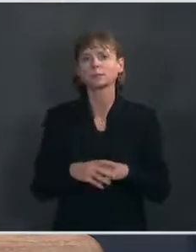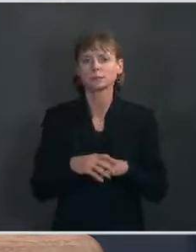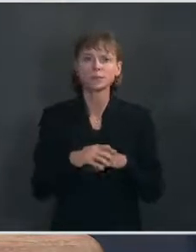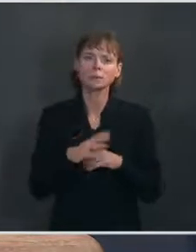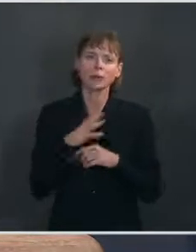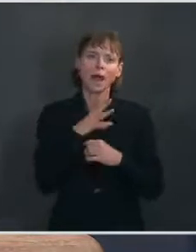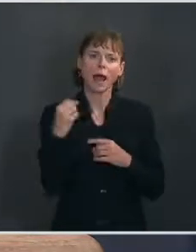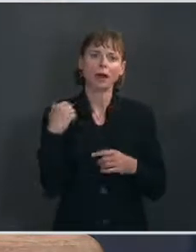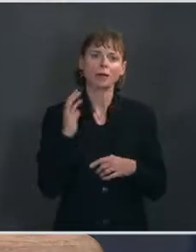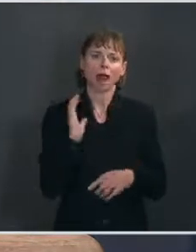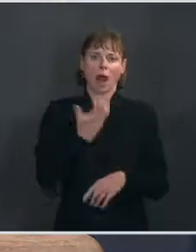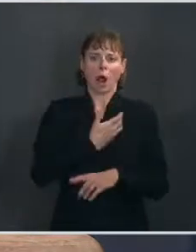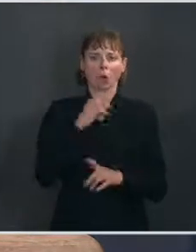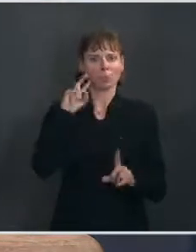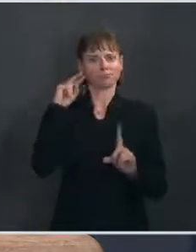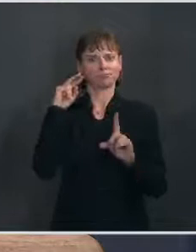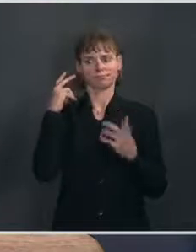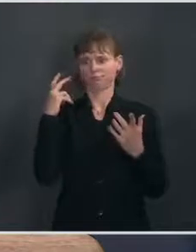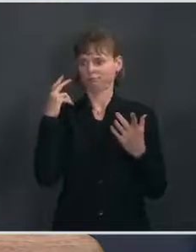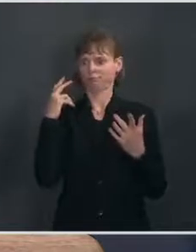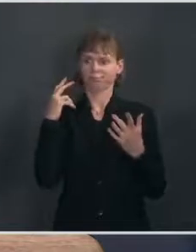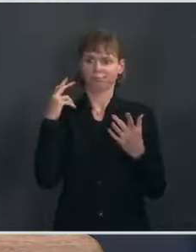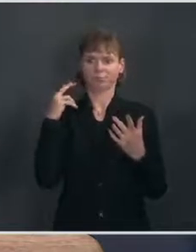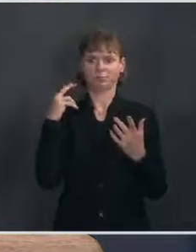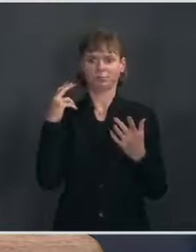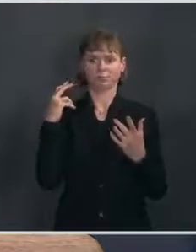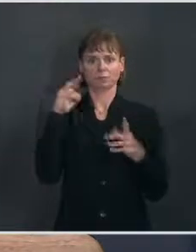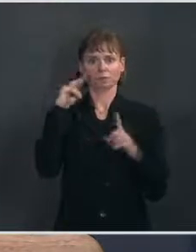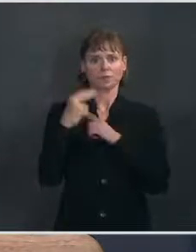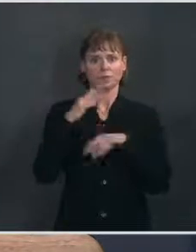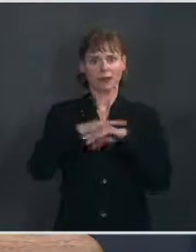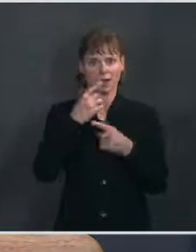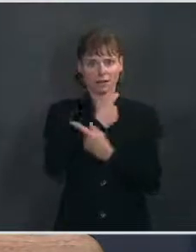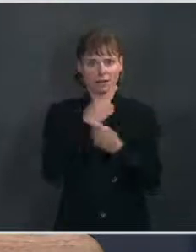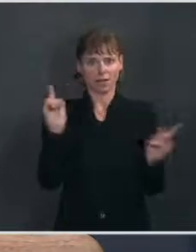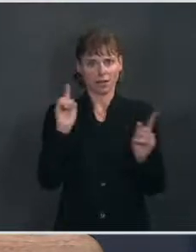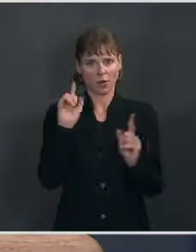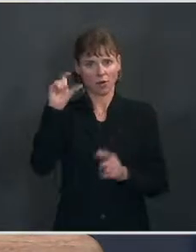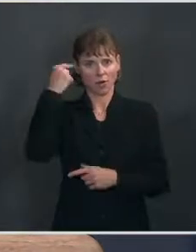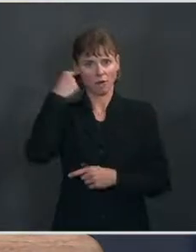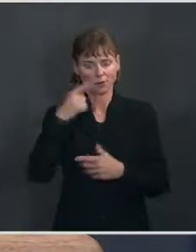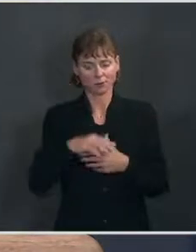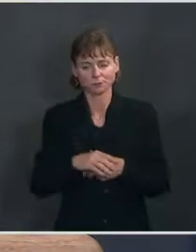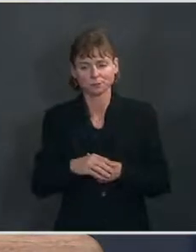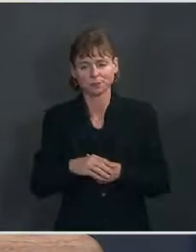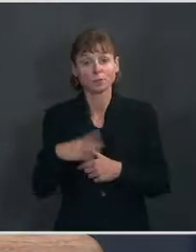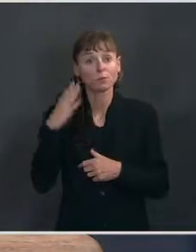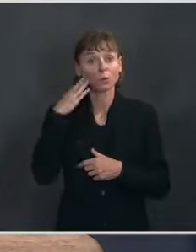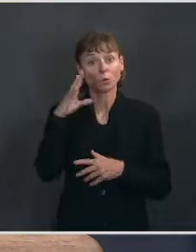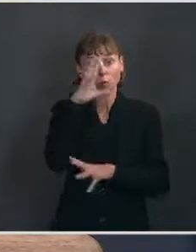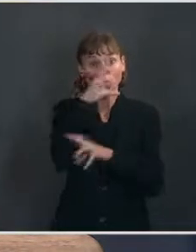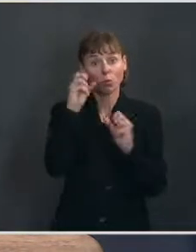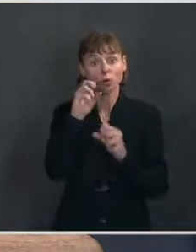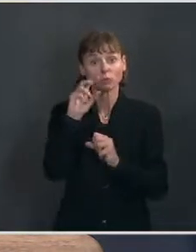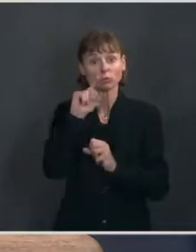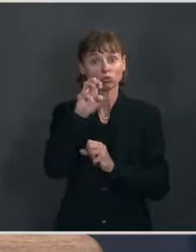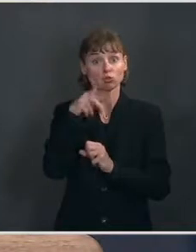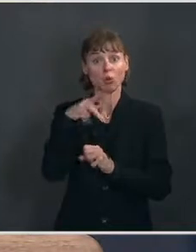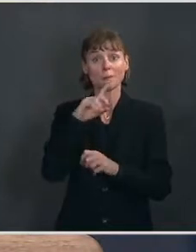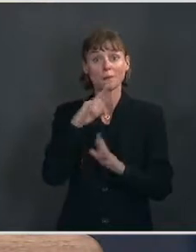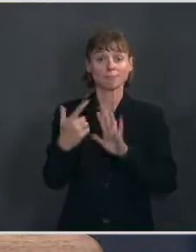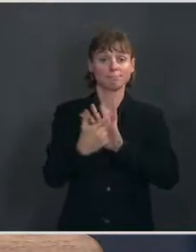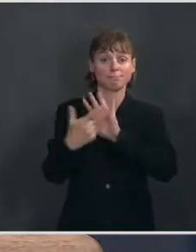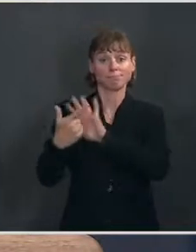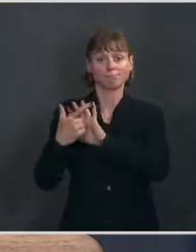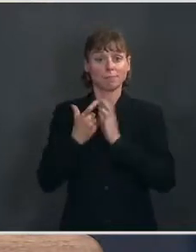with the, you know, declared new government. The As you know, President Trump has been barred from a lot of social media sites.